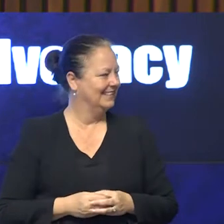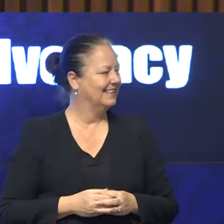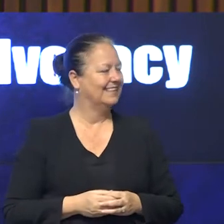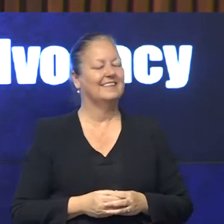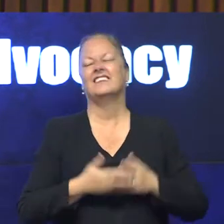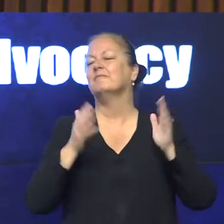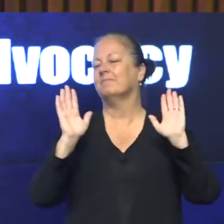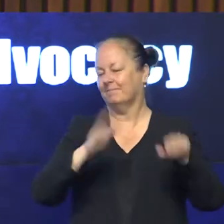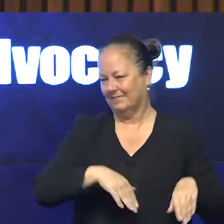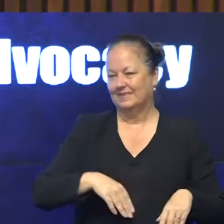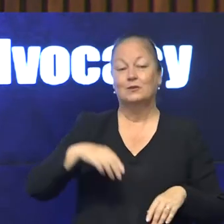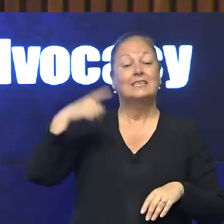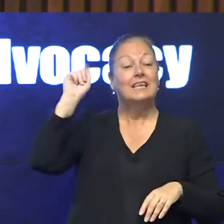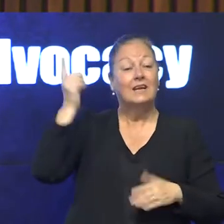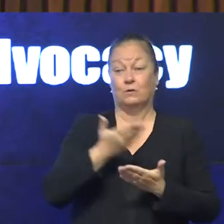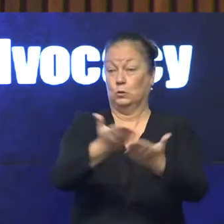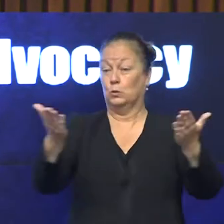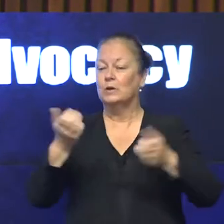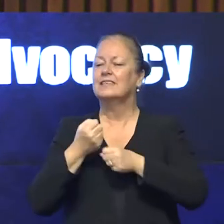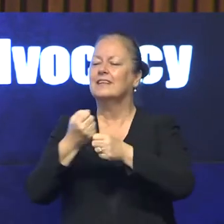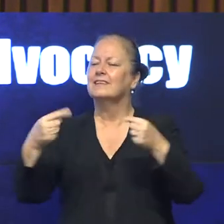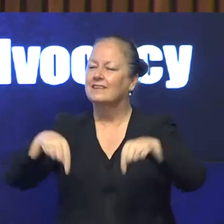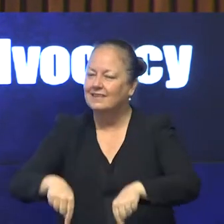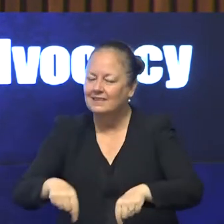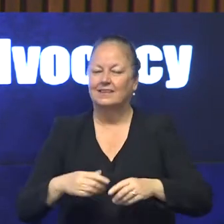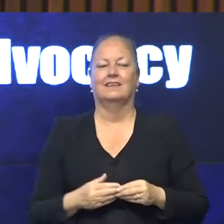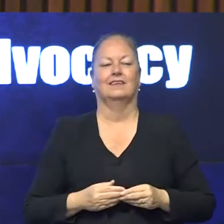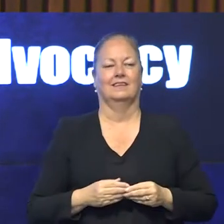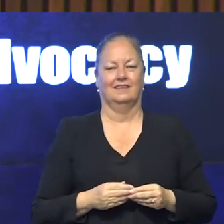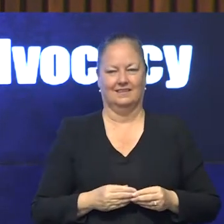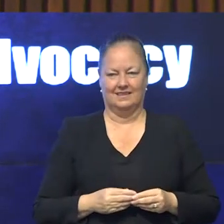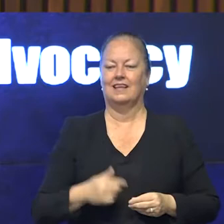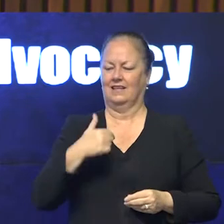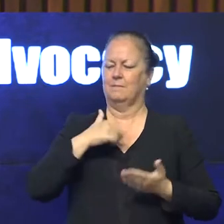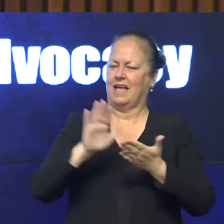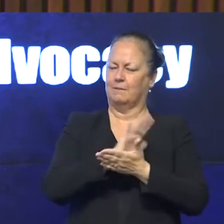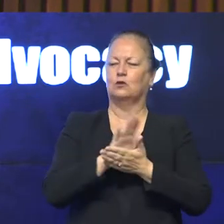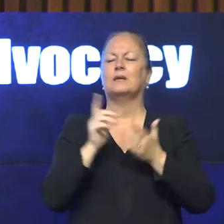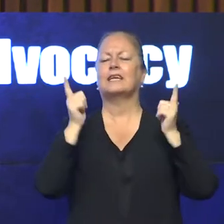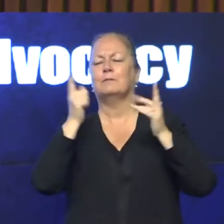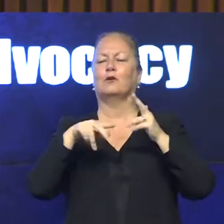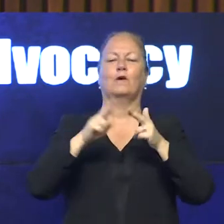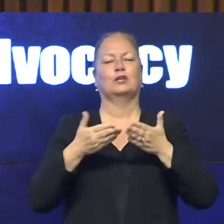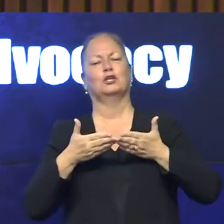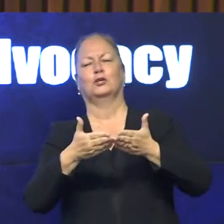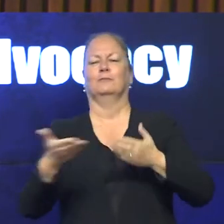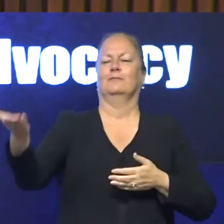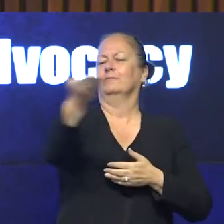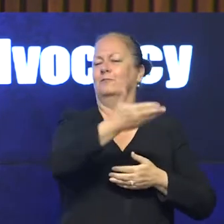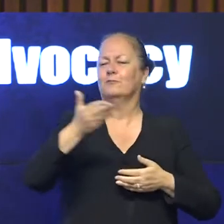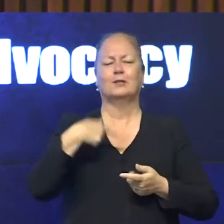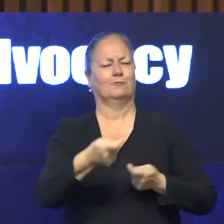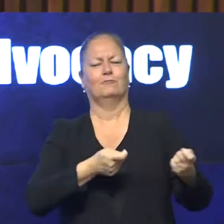But today, delegates, it gives me great pleasure to captain the ship today for our